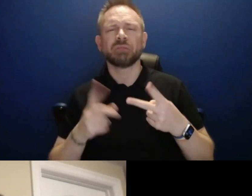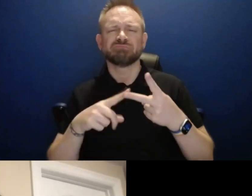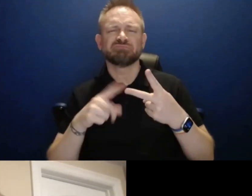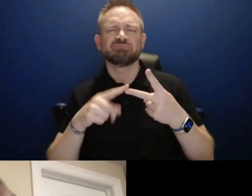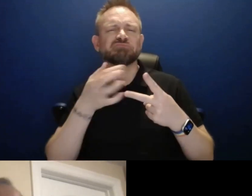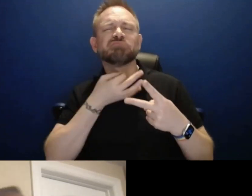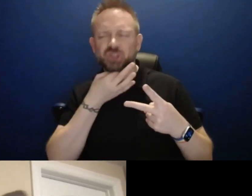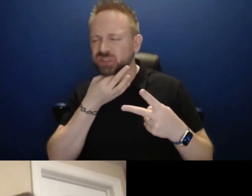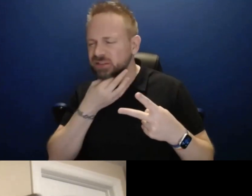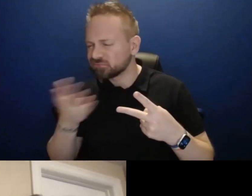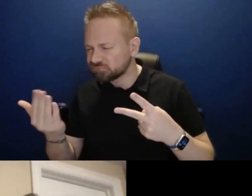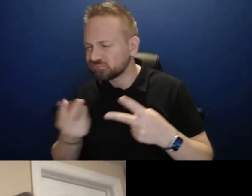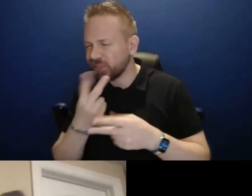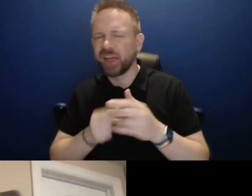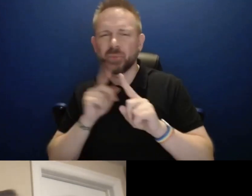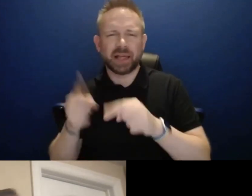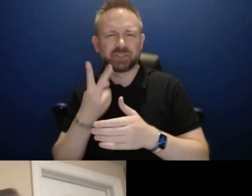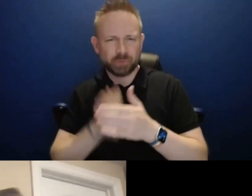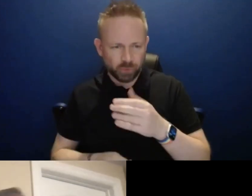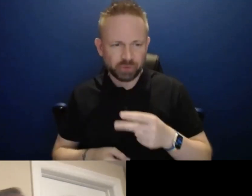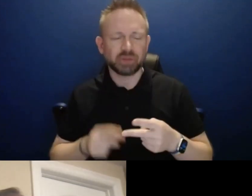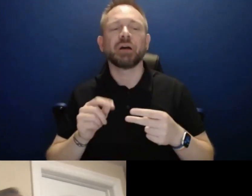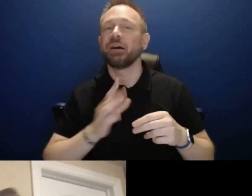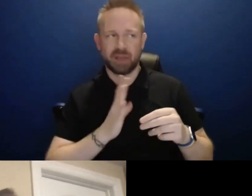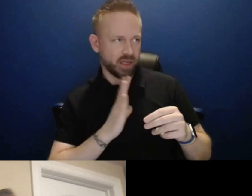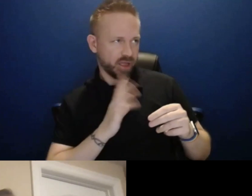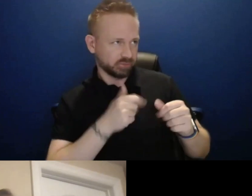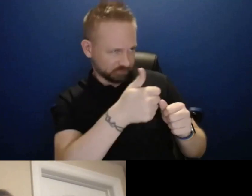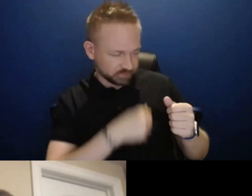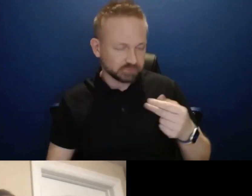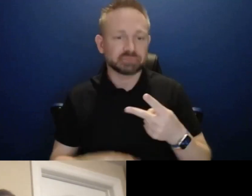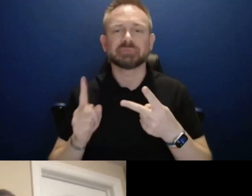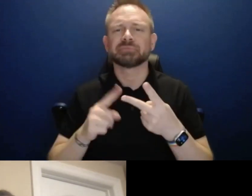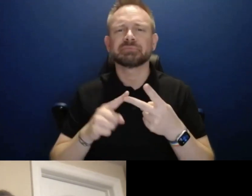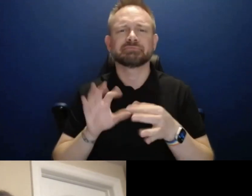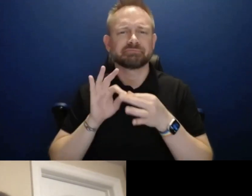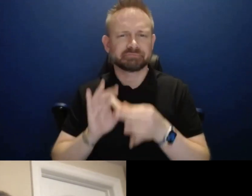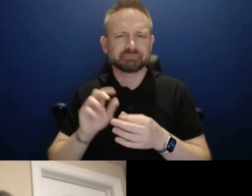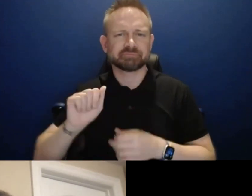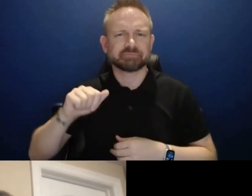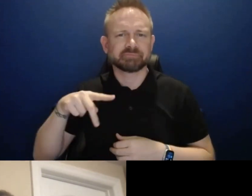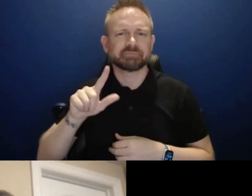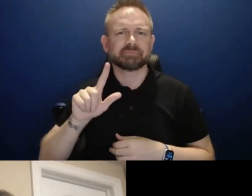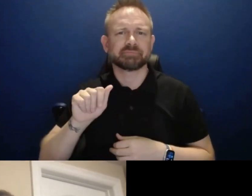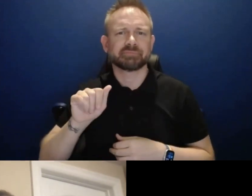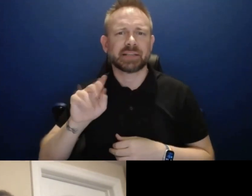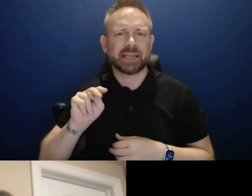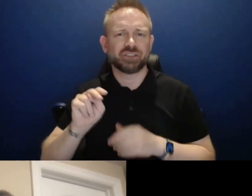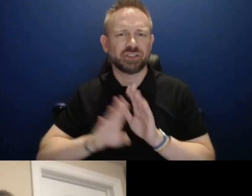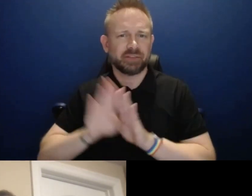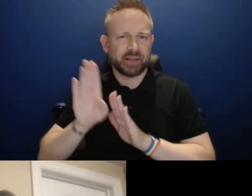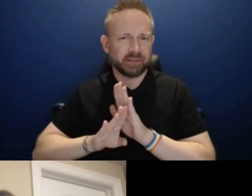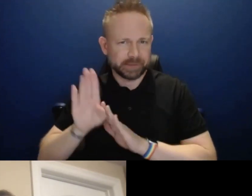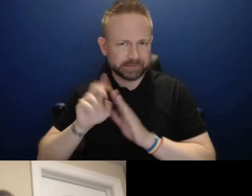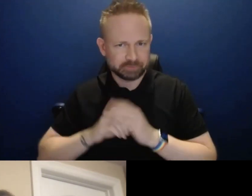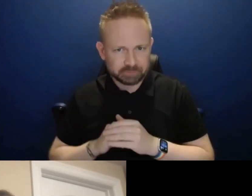take them both at the same time? Absolutely. So the second question is related to mobile application development. I would actually relate this to the work